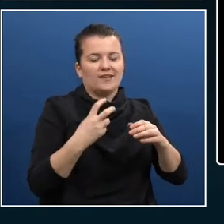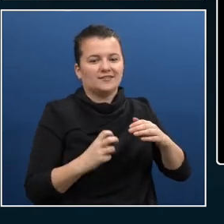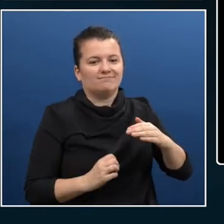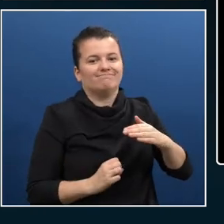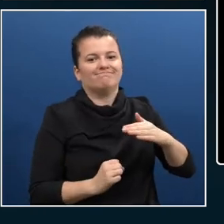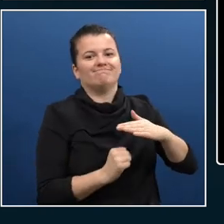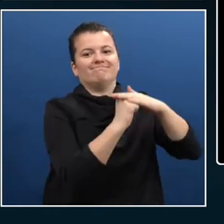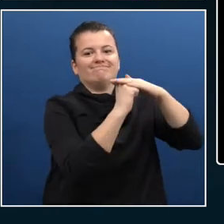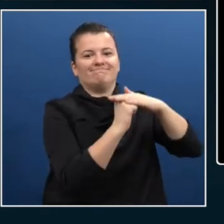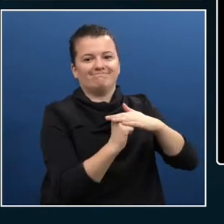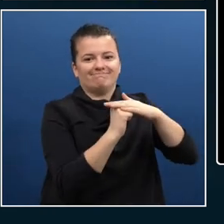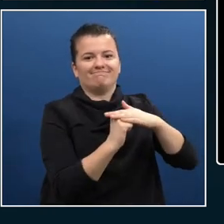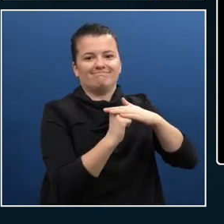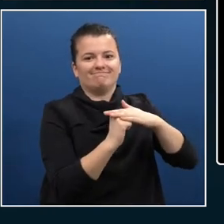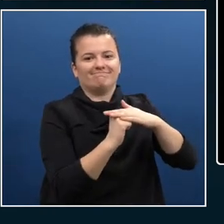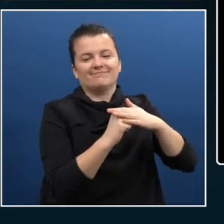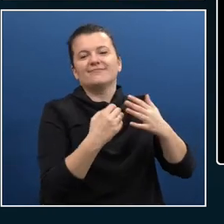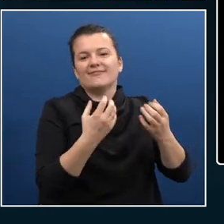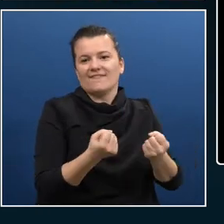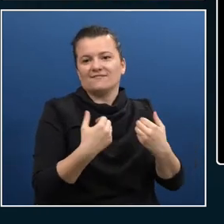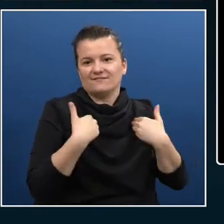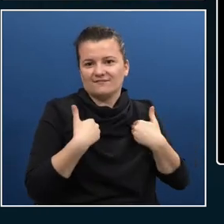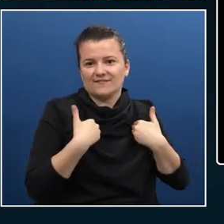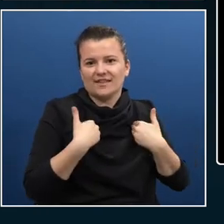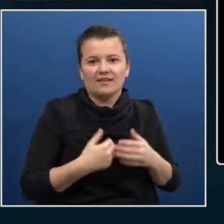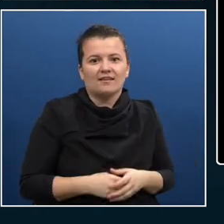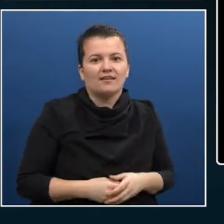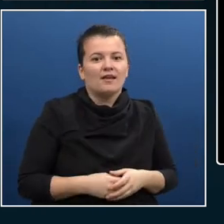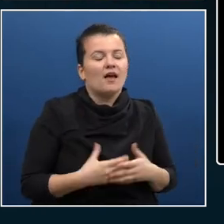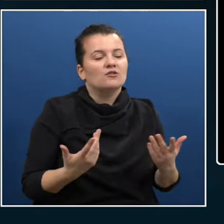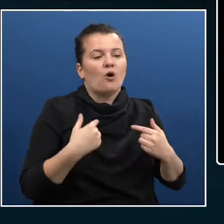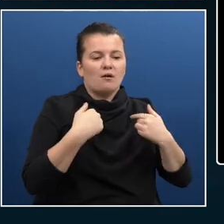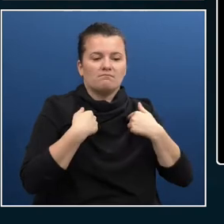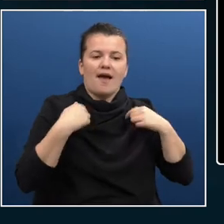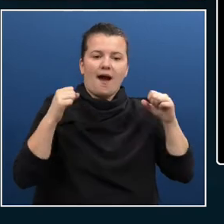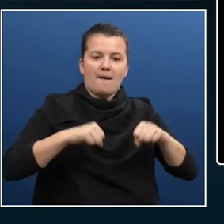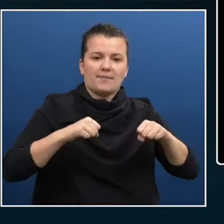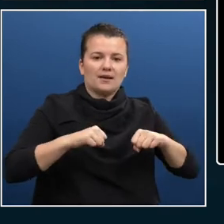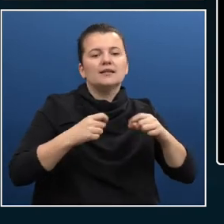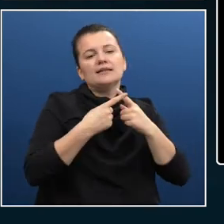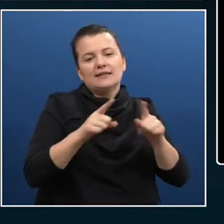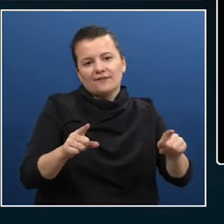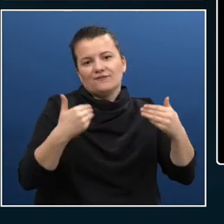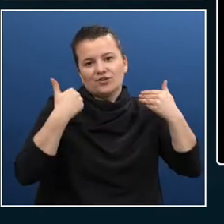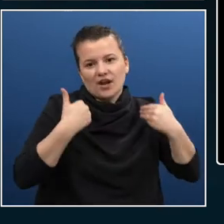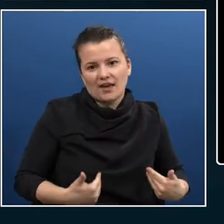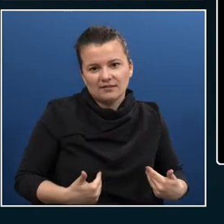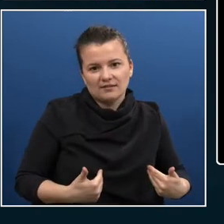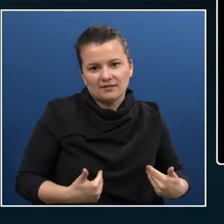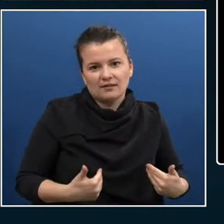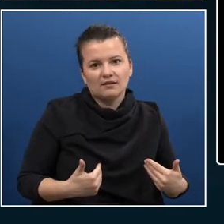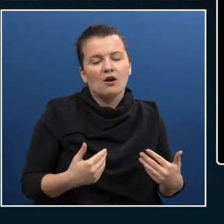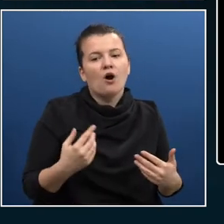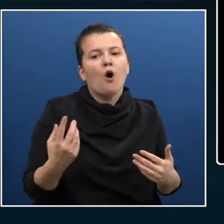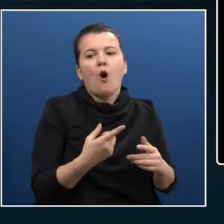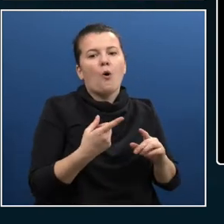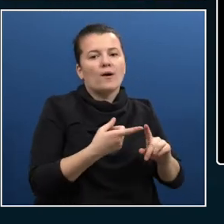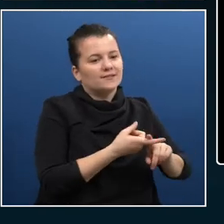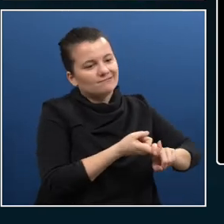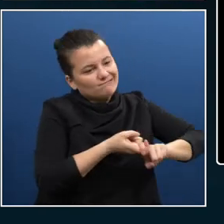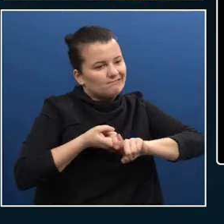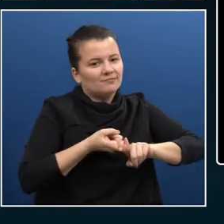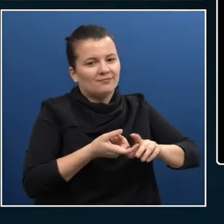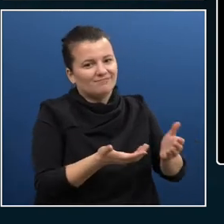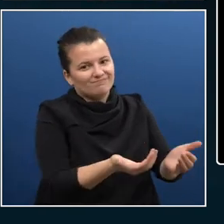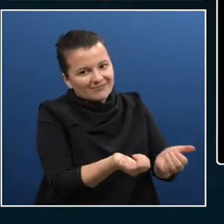find that people with who are differently abled and really bolt on to get around that. You can see here here